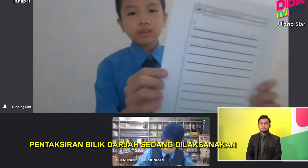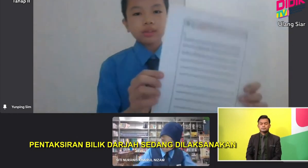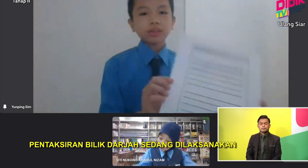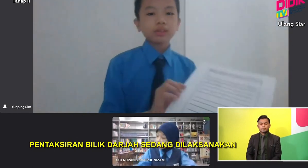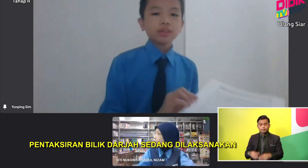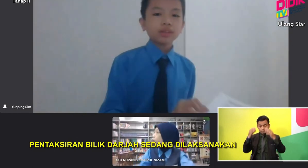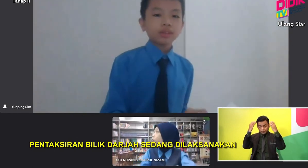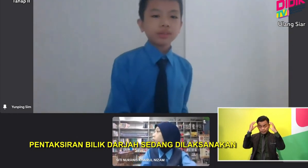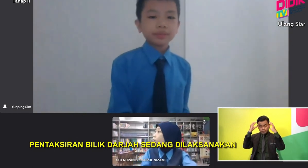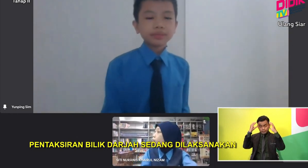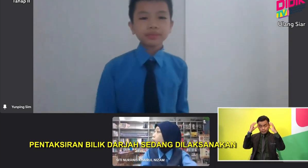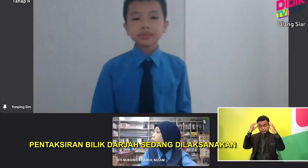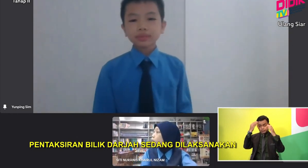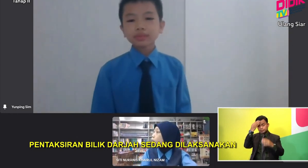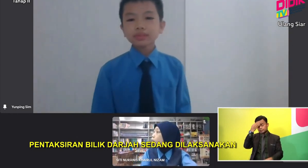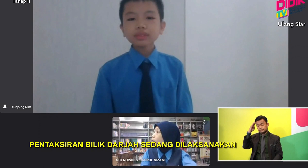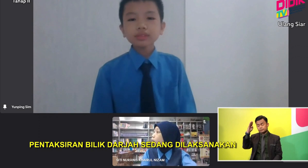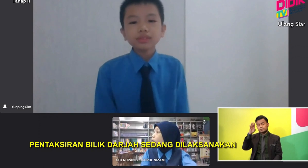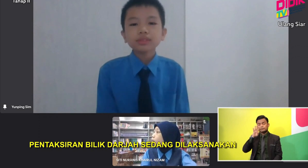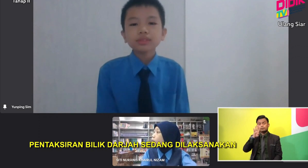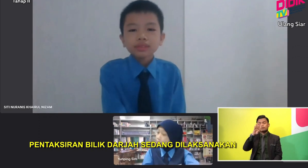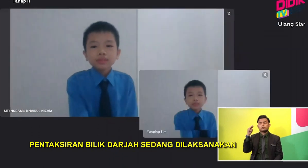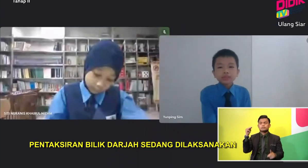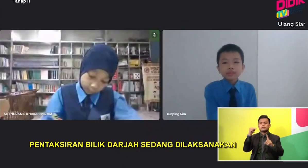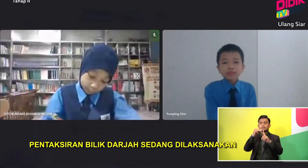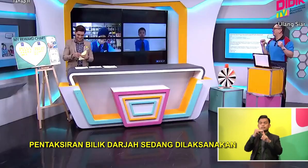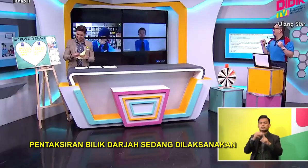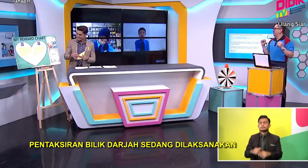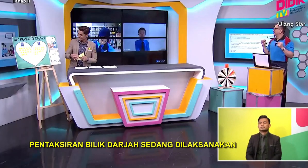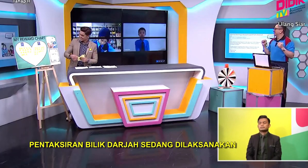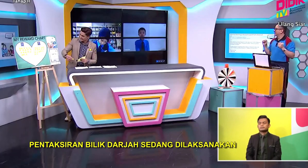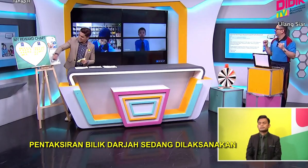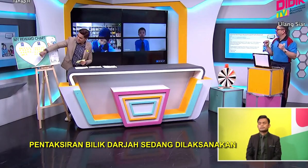give you. Four star. Wow. Okay. Well done.